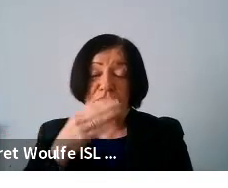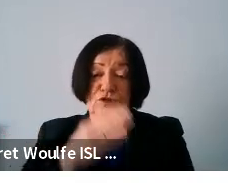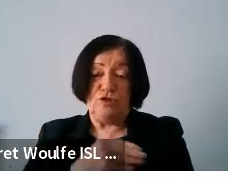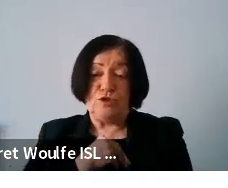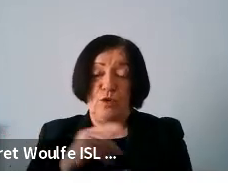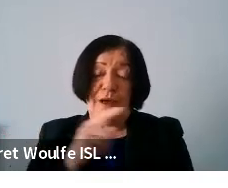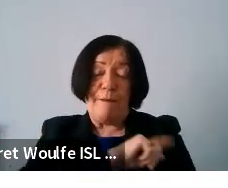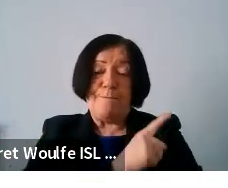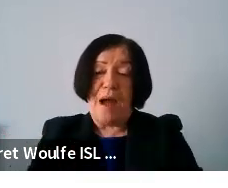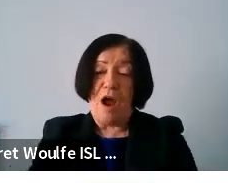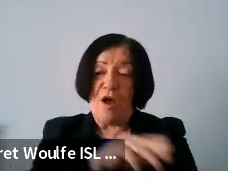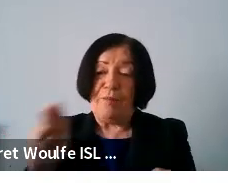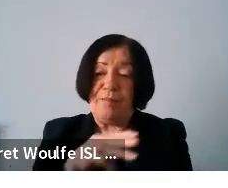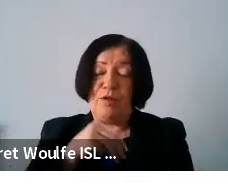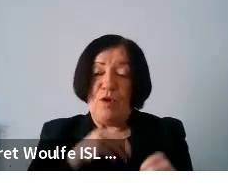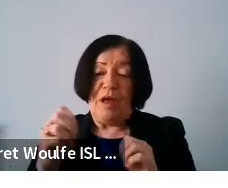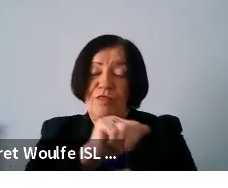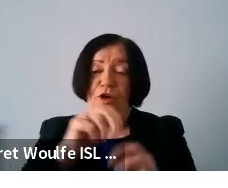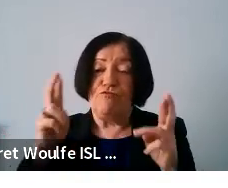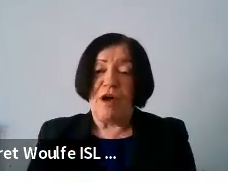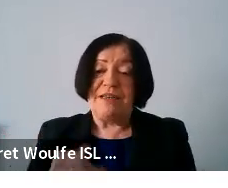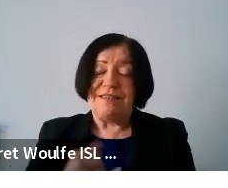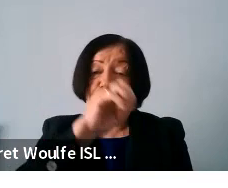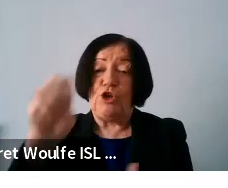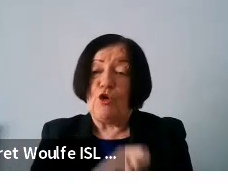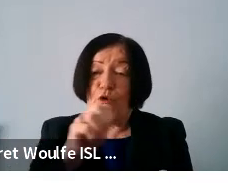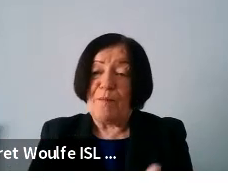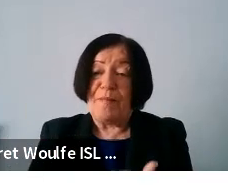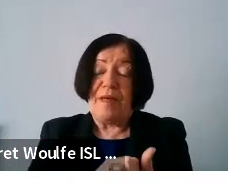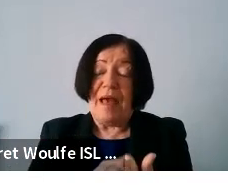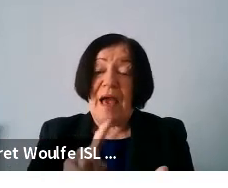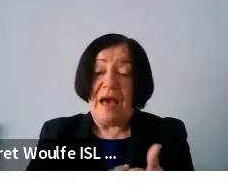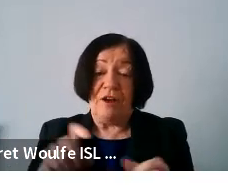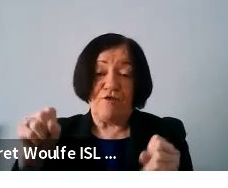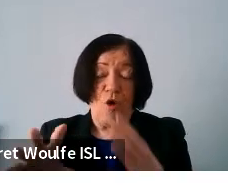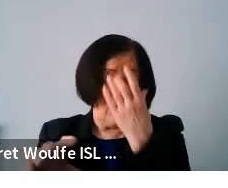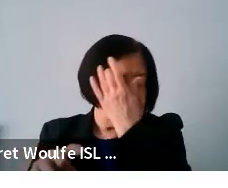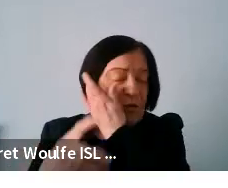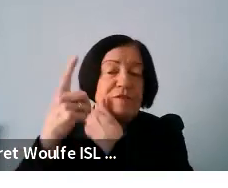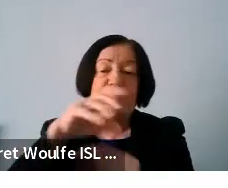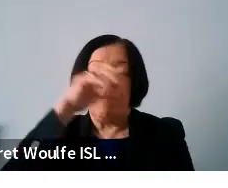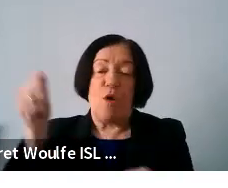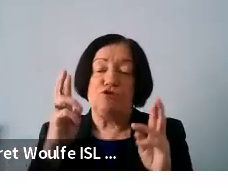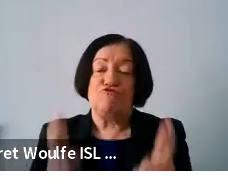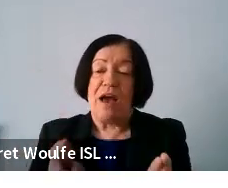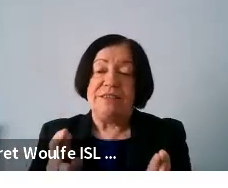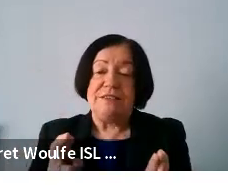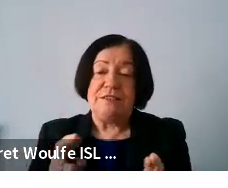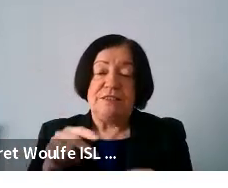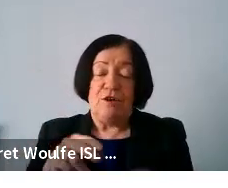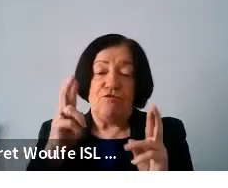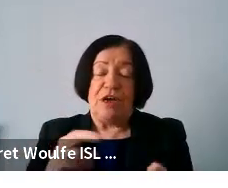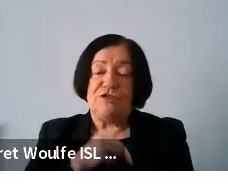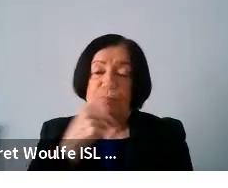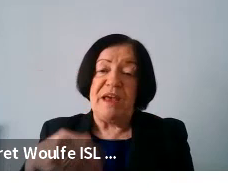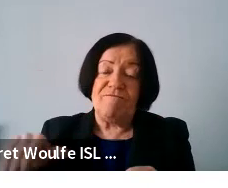empower citizens to exercise their rights in the eu and of course one of the most important rights is the the right to